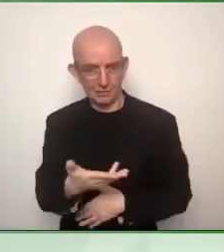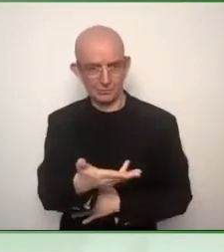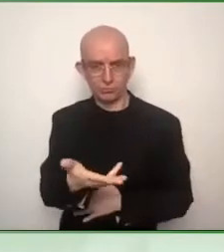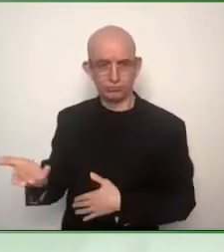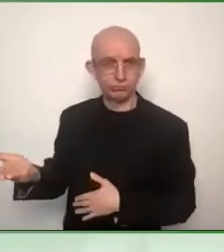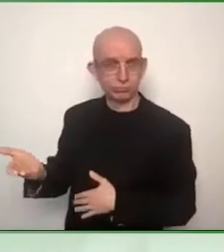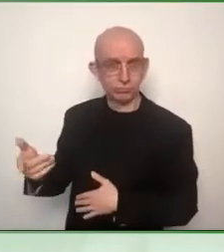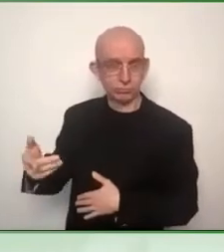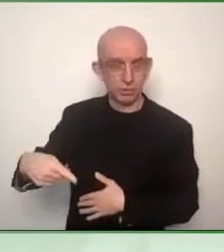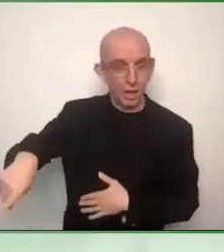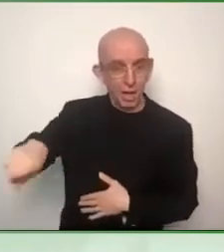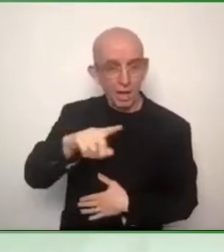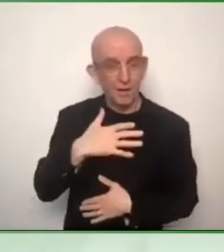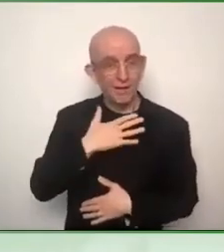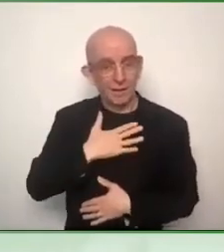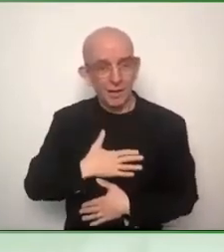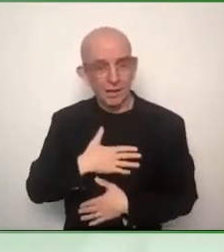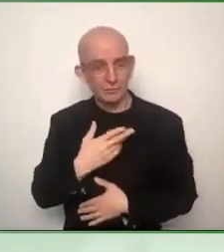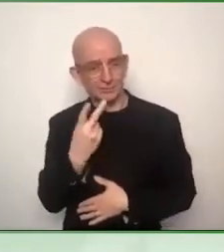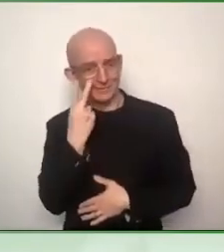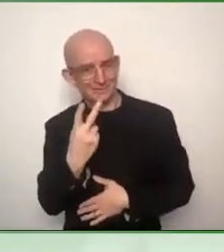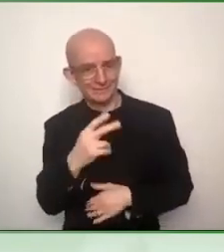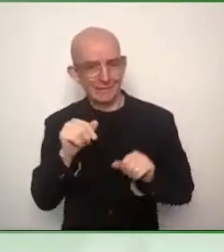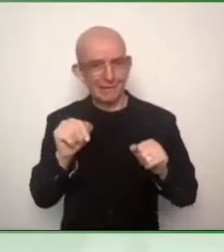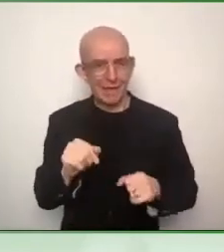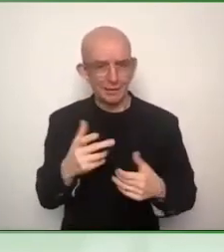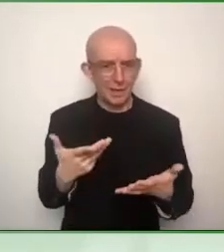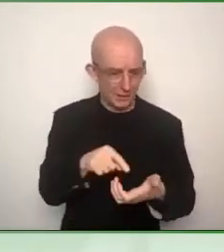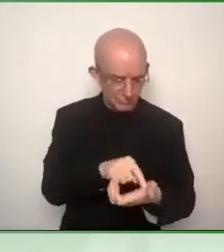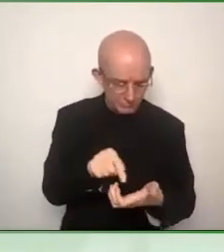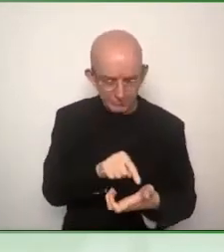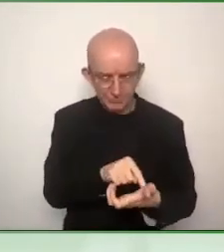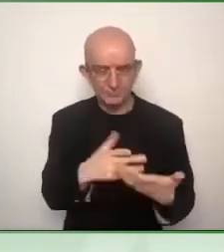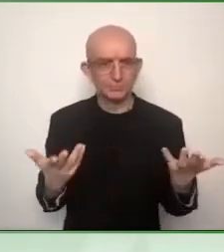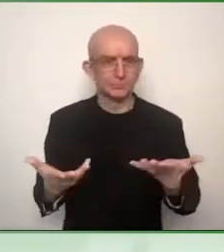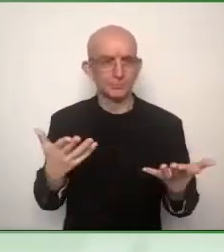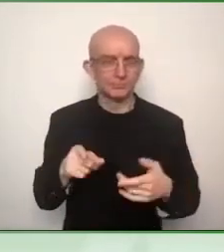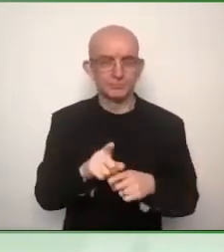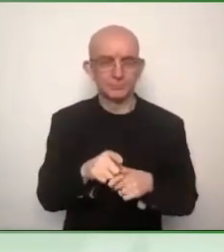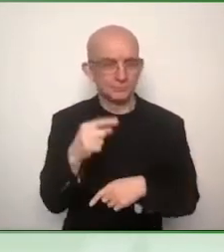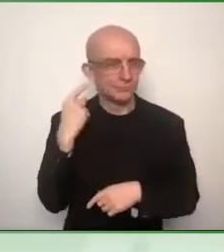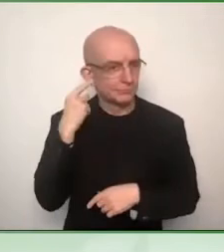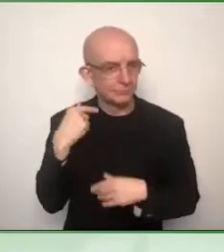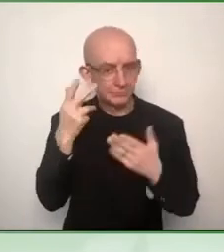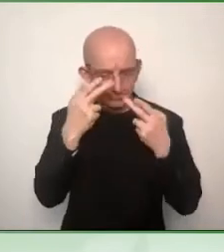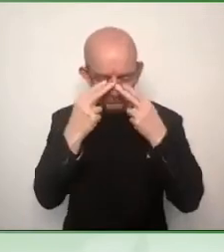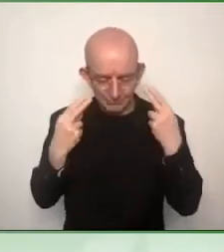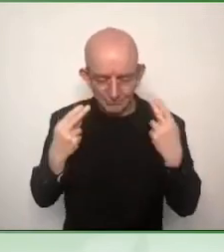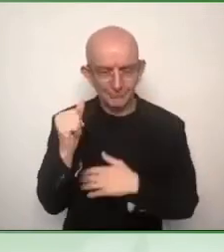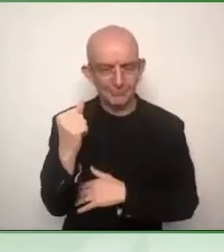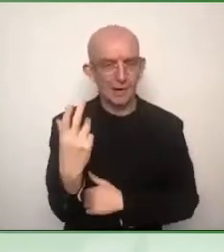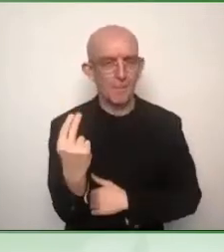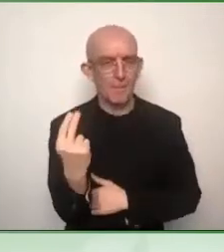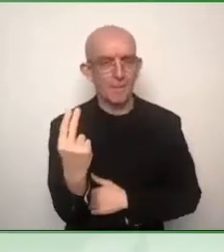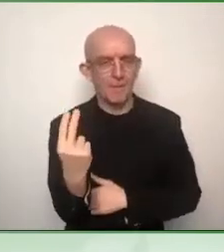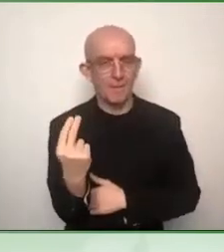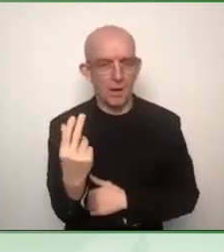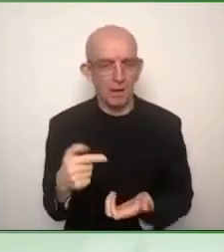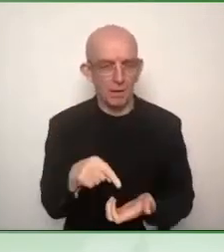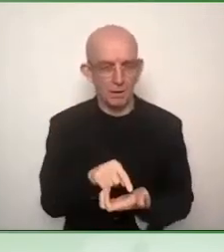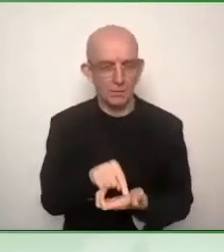this is just one example. The eco devices, robots, all sorts of products and services